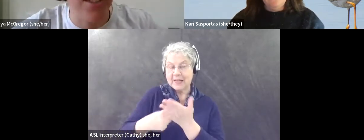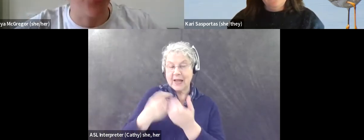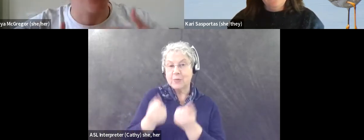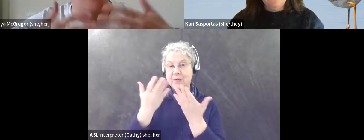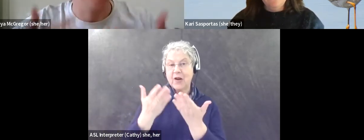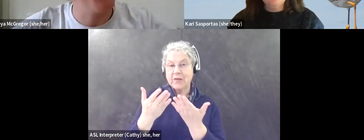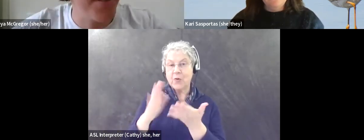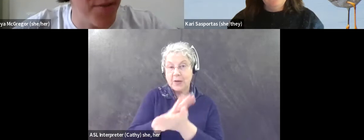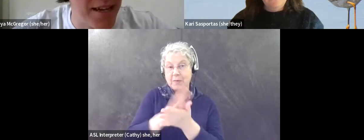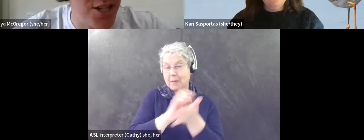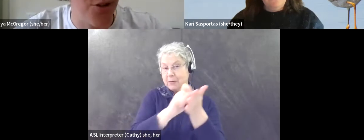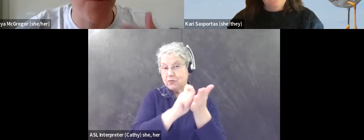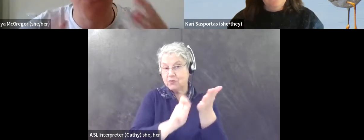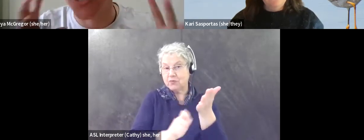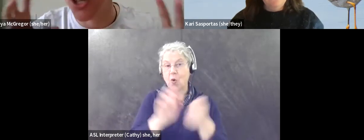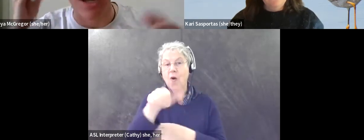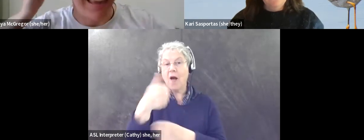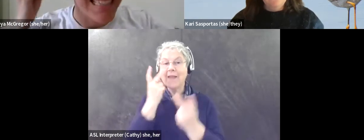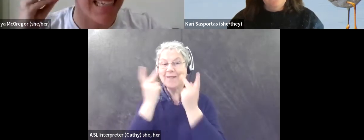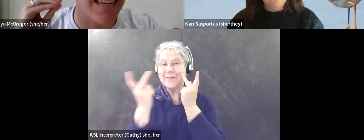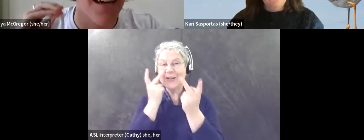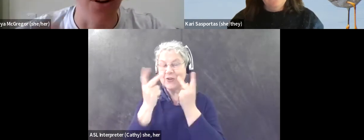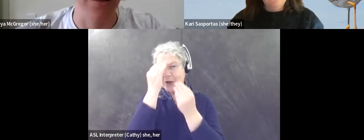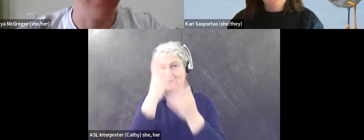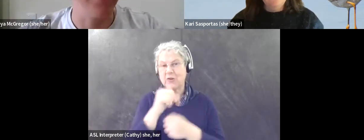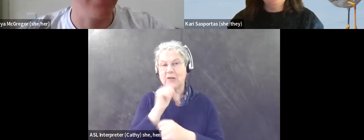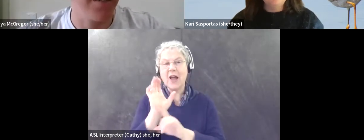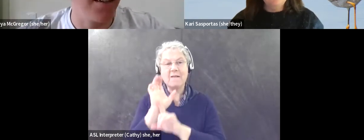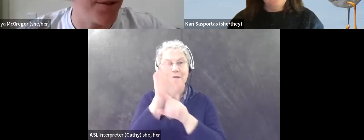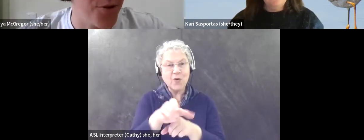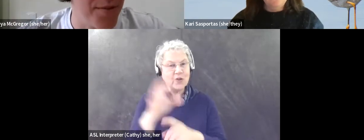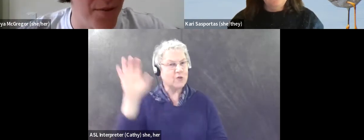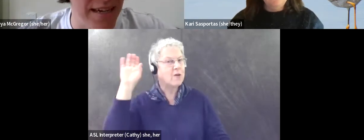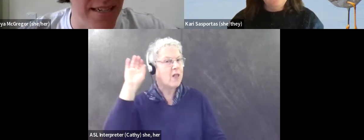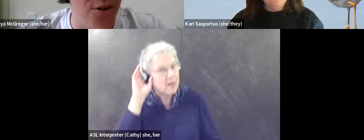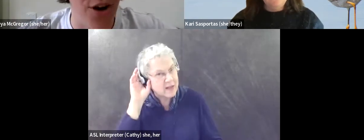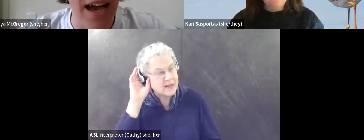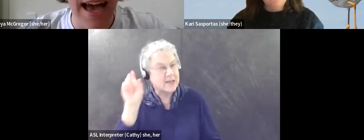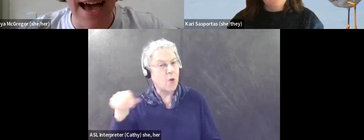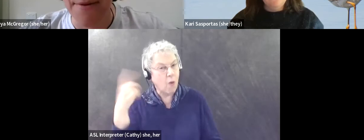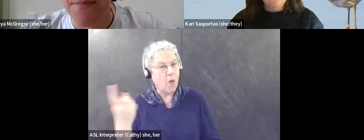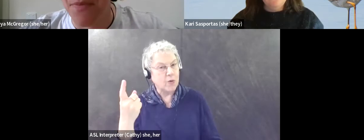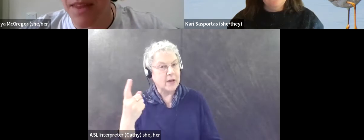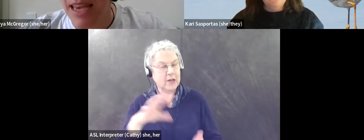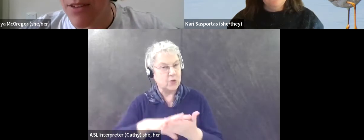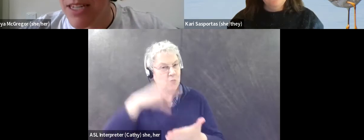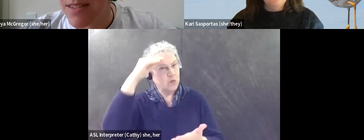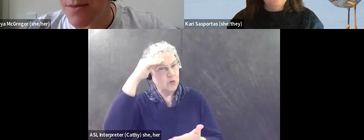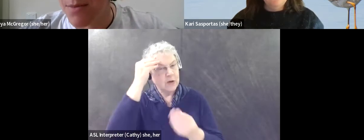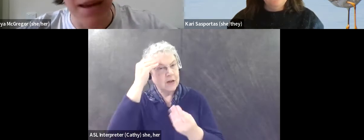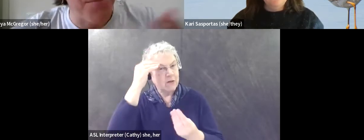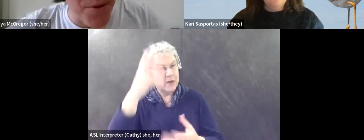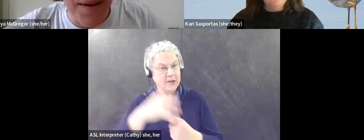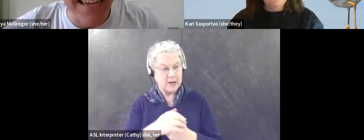handouts or other visual information, not forcing you to listen only to, to absorb information or even